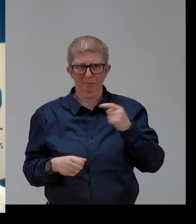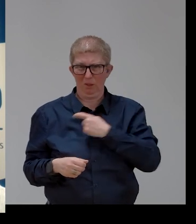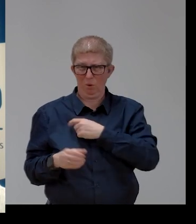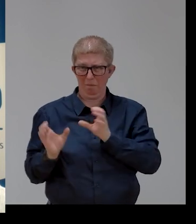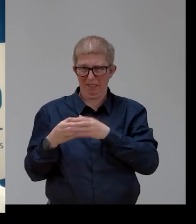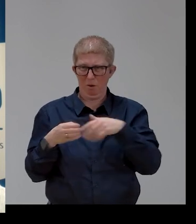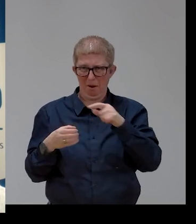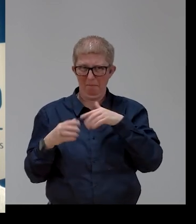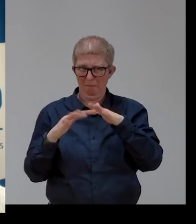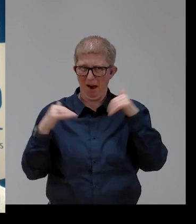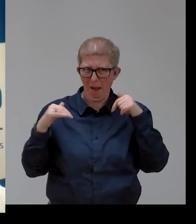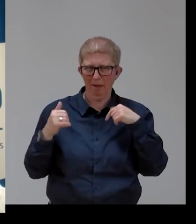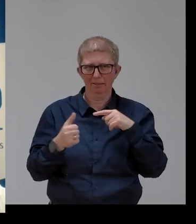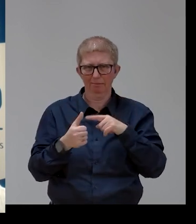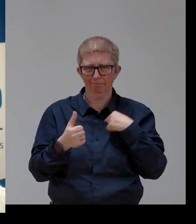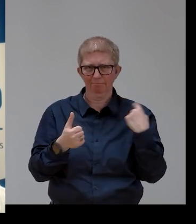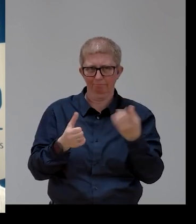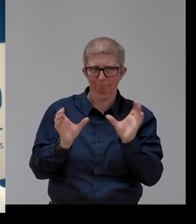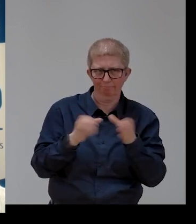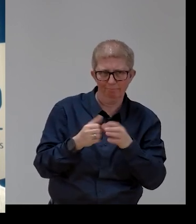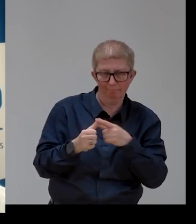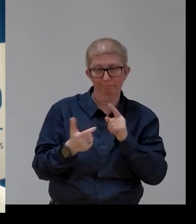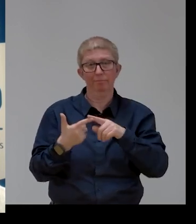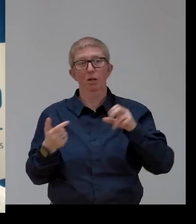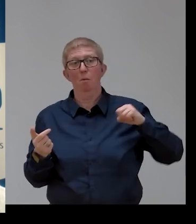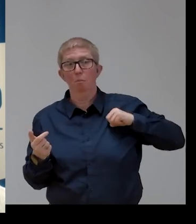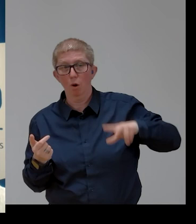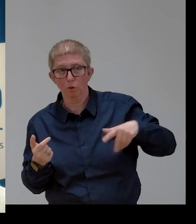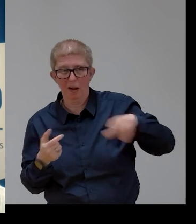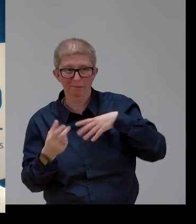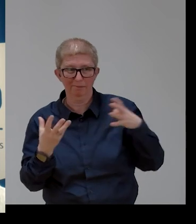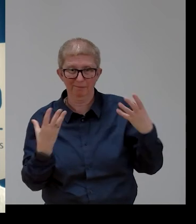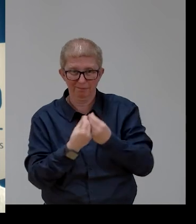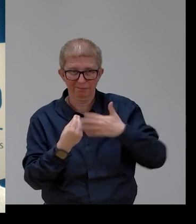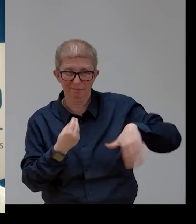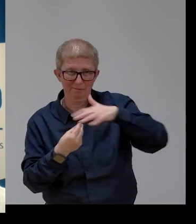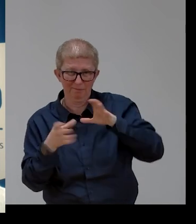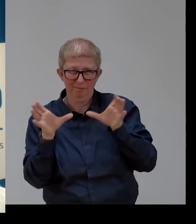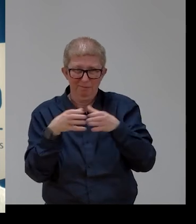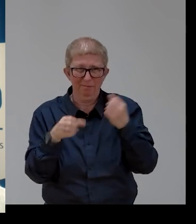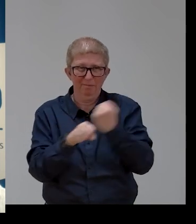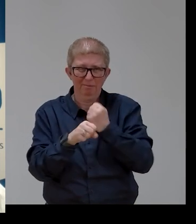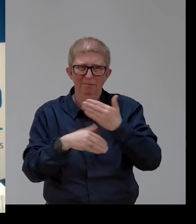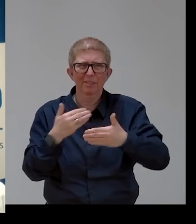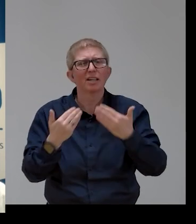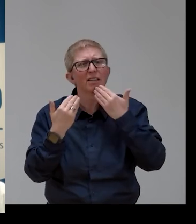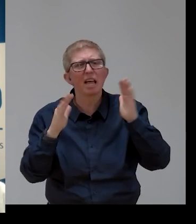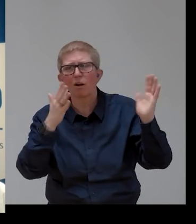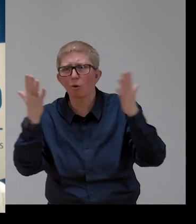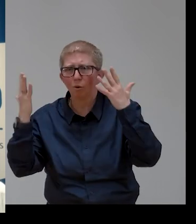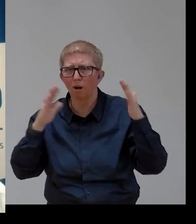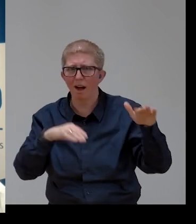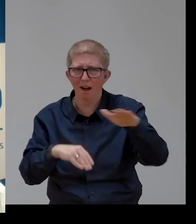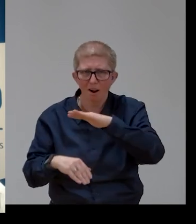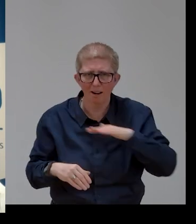the Council, and particularly with the Portuguese presidency. That's it for my conclusions, and thank you everybody. Thank you very much,